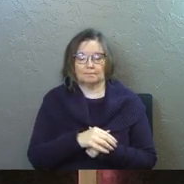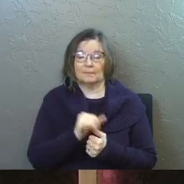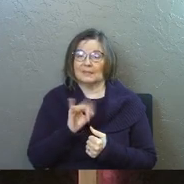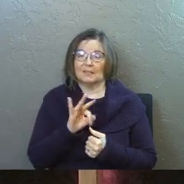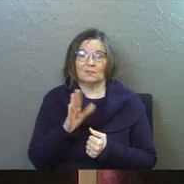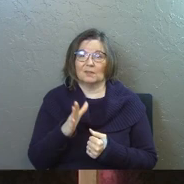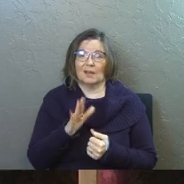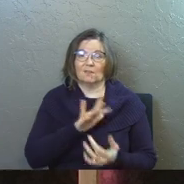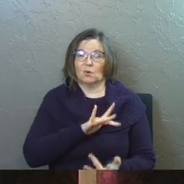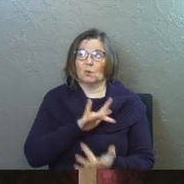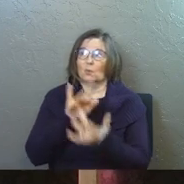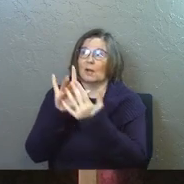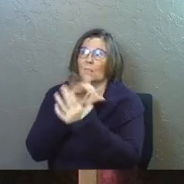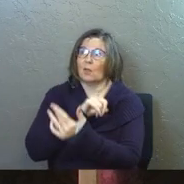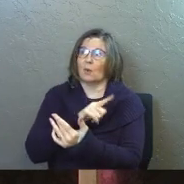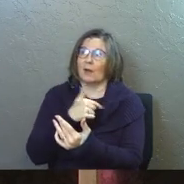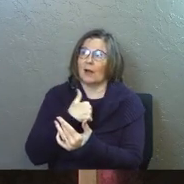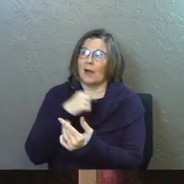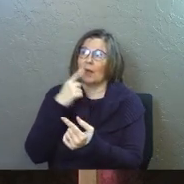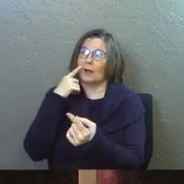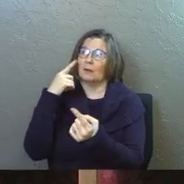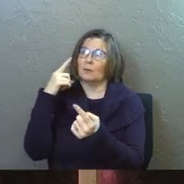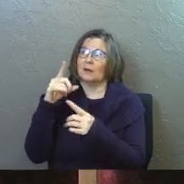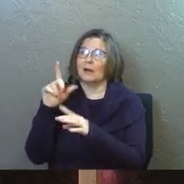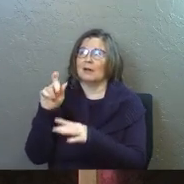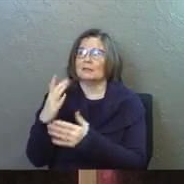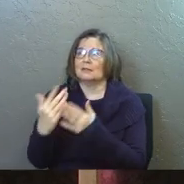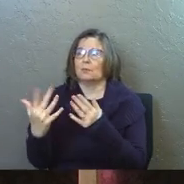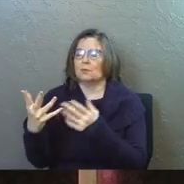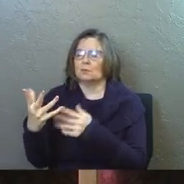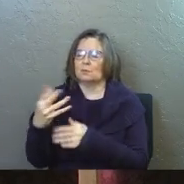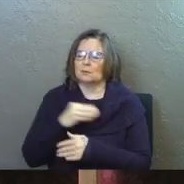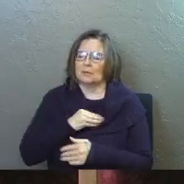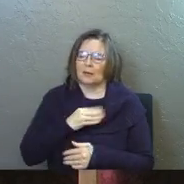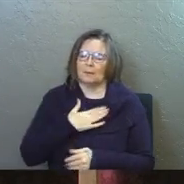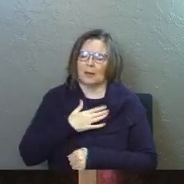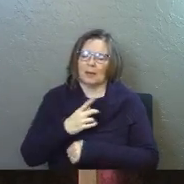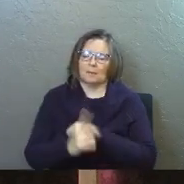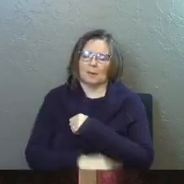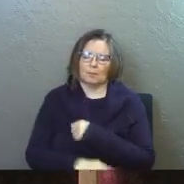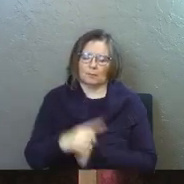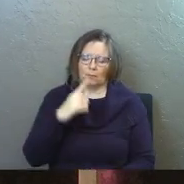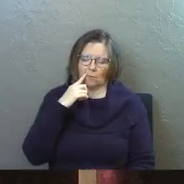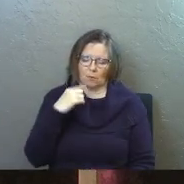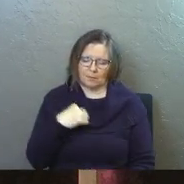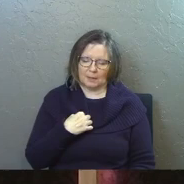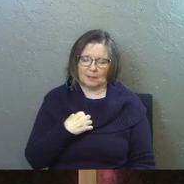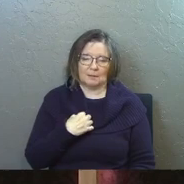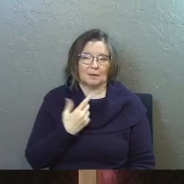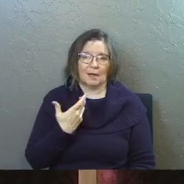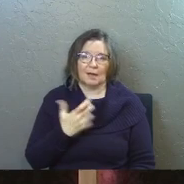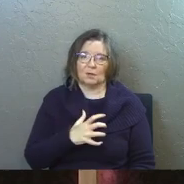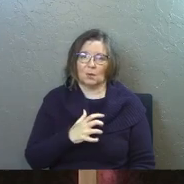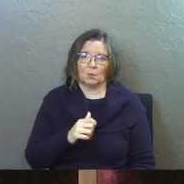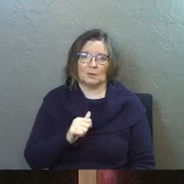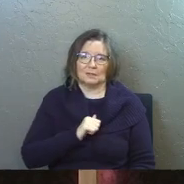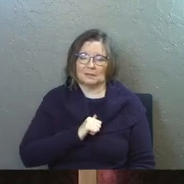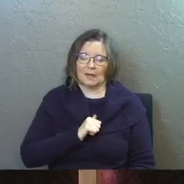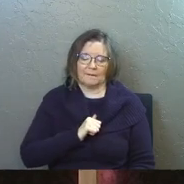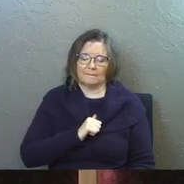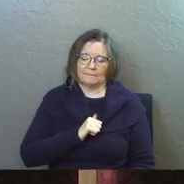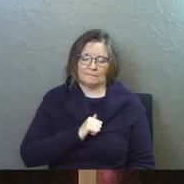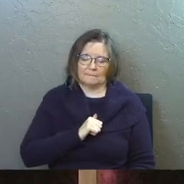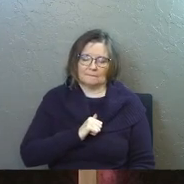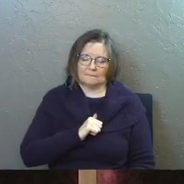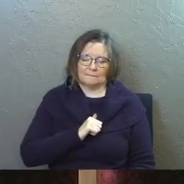If you've never reached out to the Lord and say, I agree. I need somebody to take my punishment for me. I don't want to self-atone.